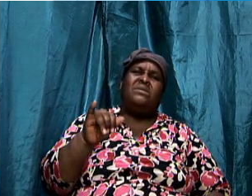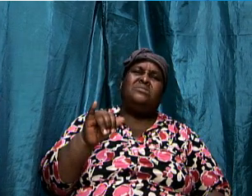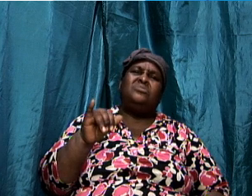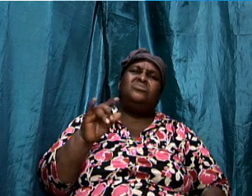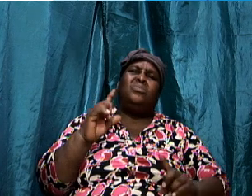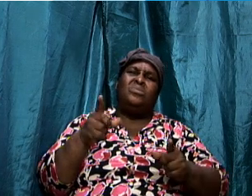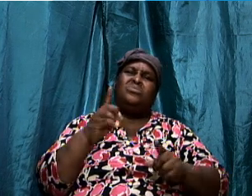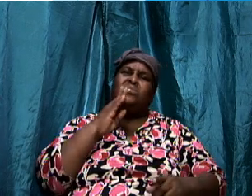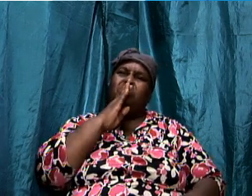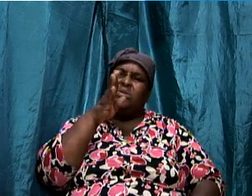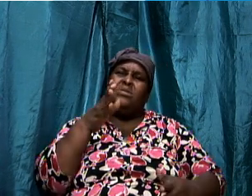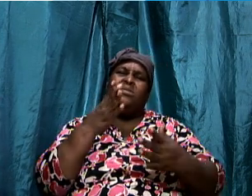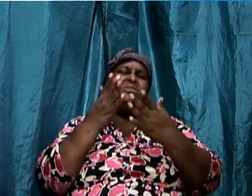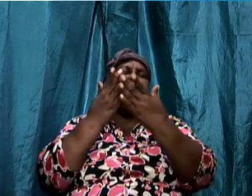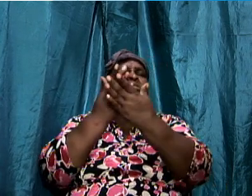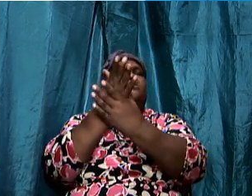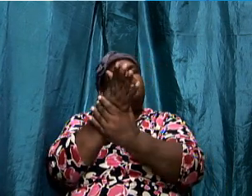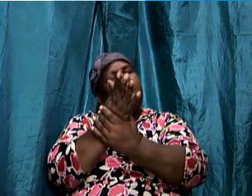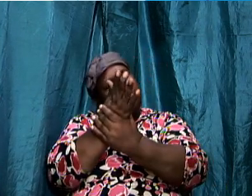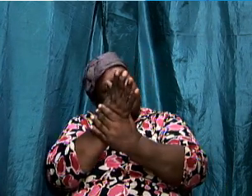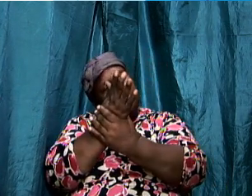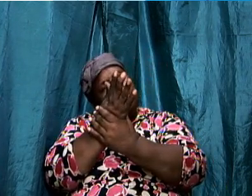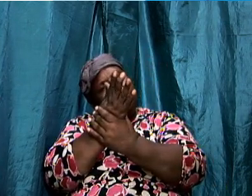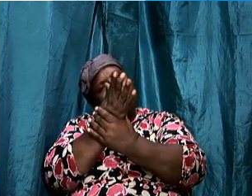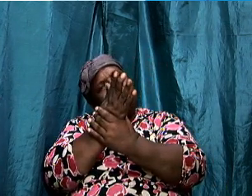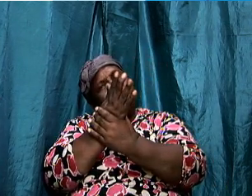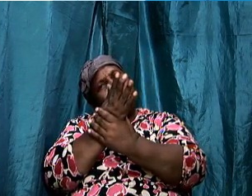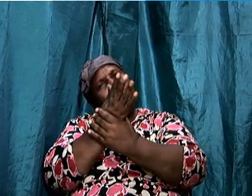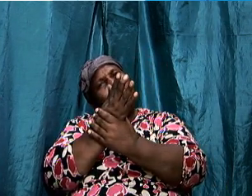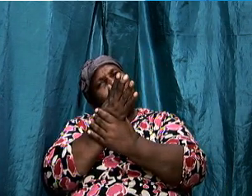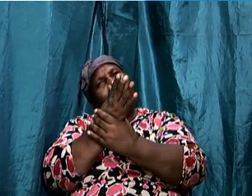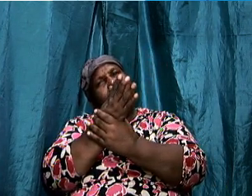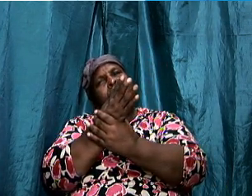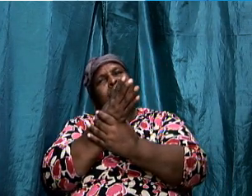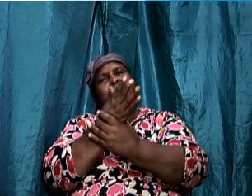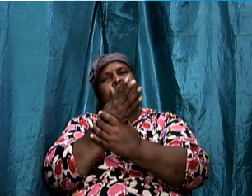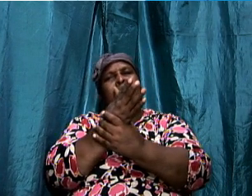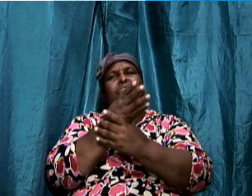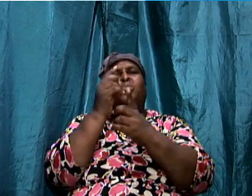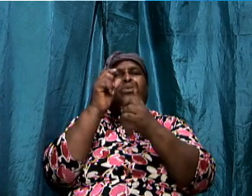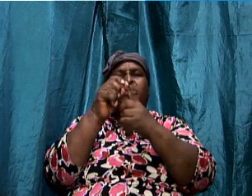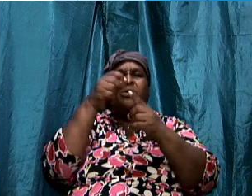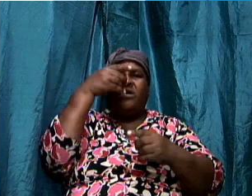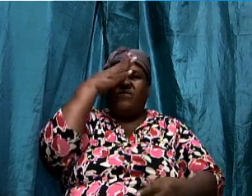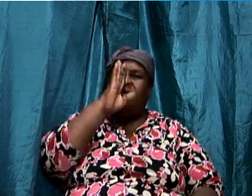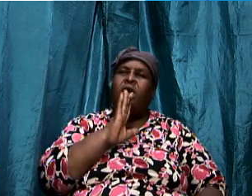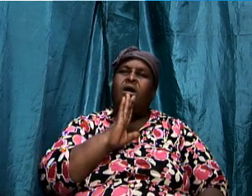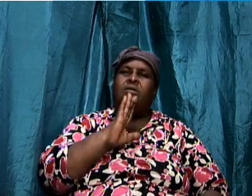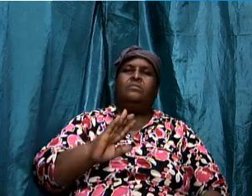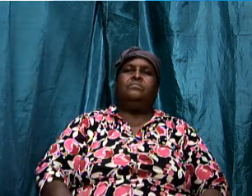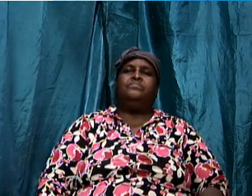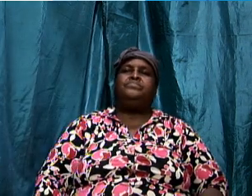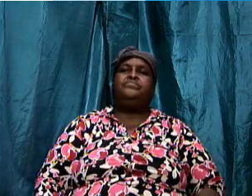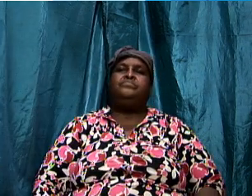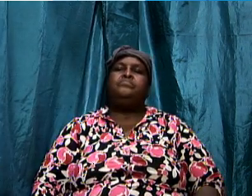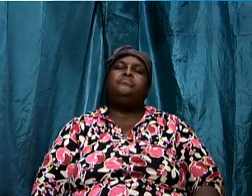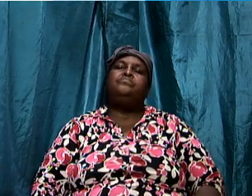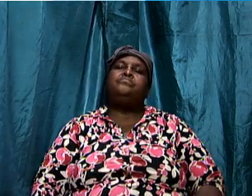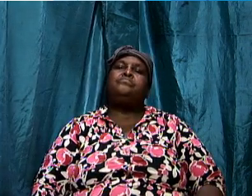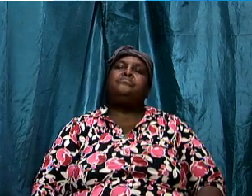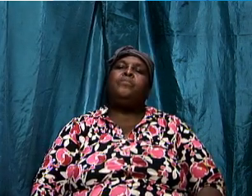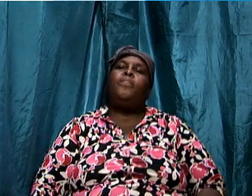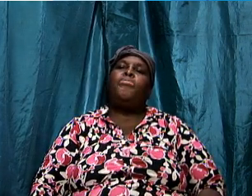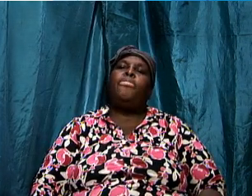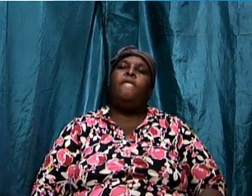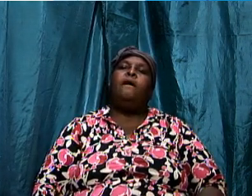to be through and i'm just going to jump a few slides and and and and go ahead to something